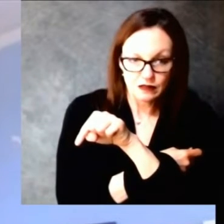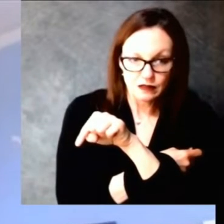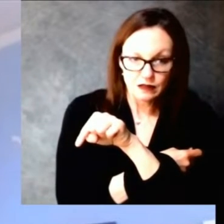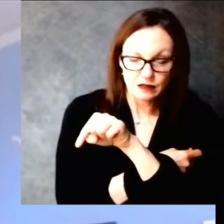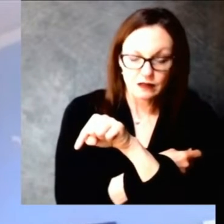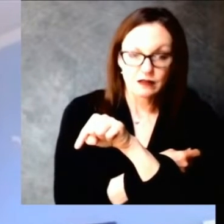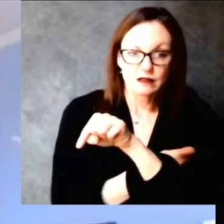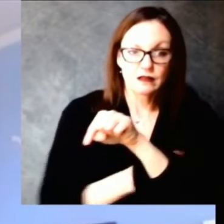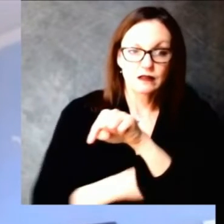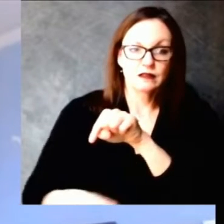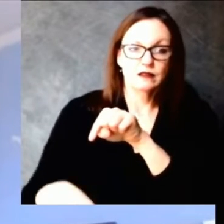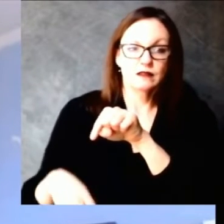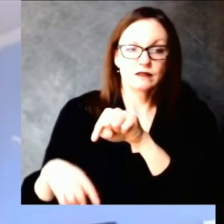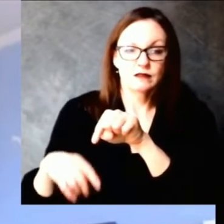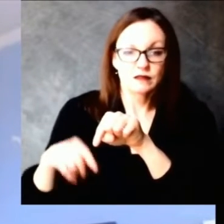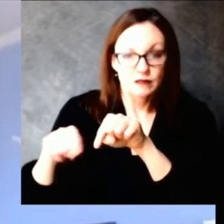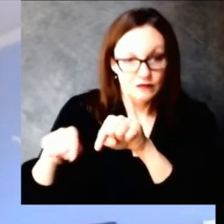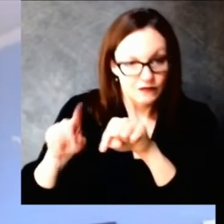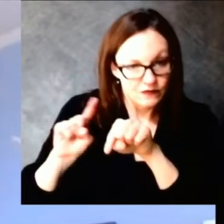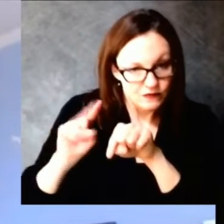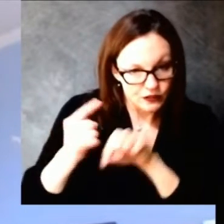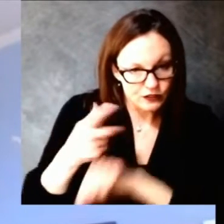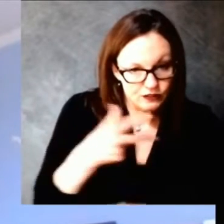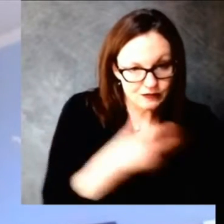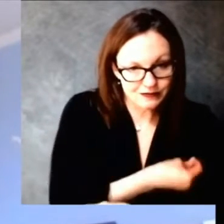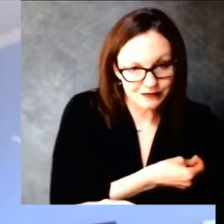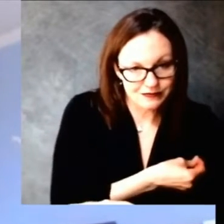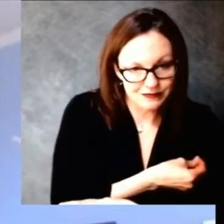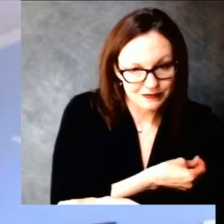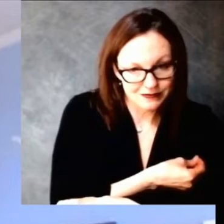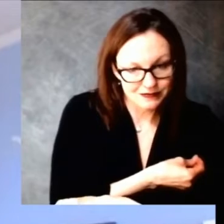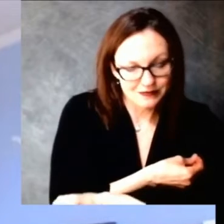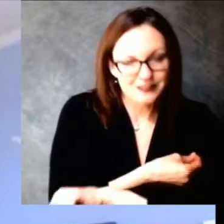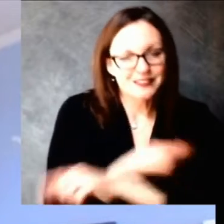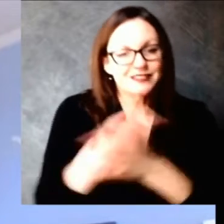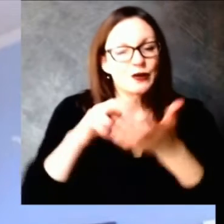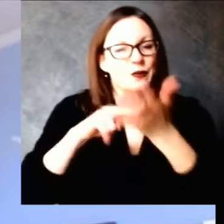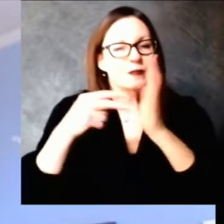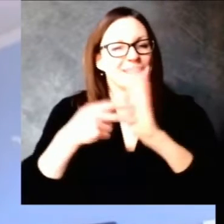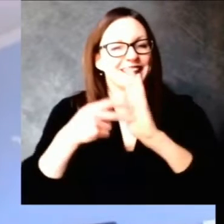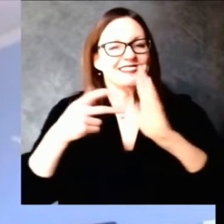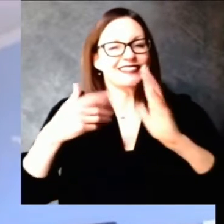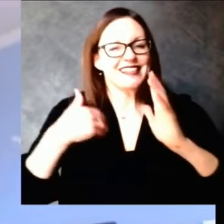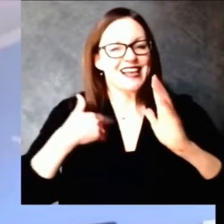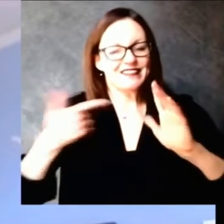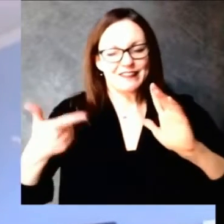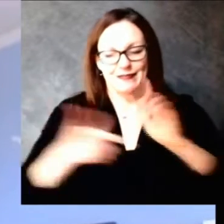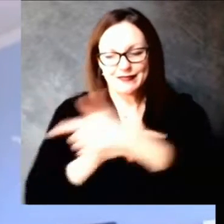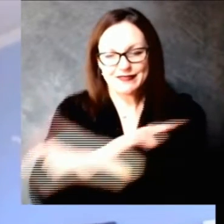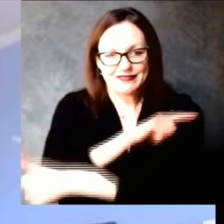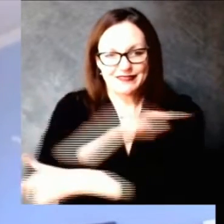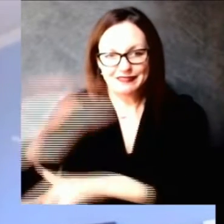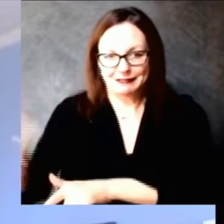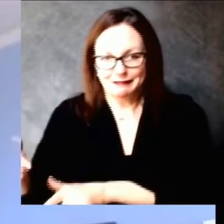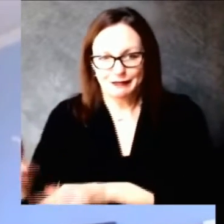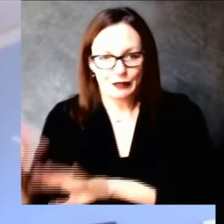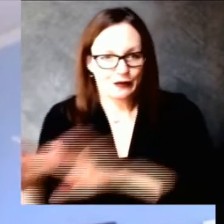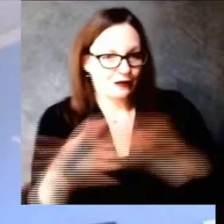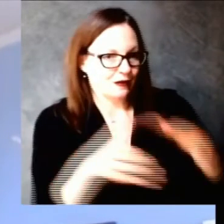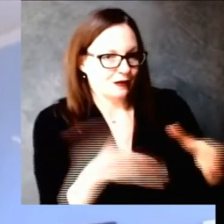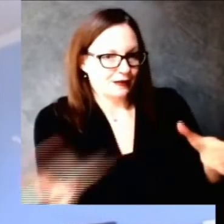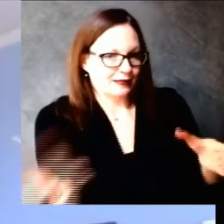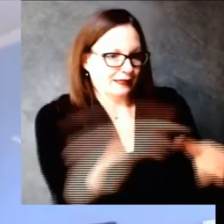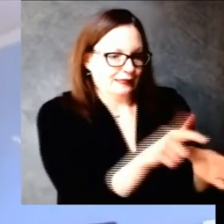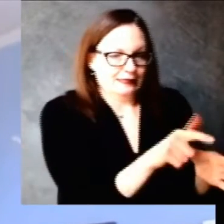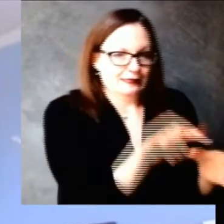they are continuing and as if folks uh had opted out at that first time or if the facility decided to do it